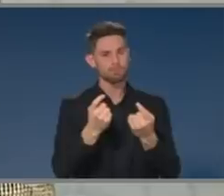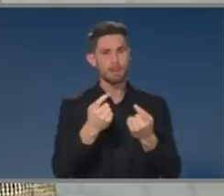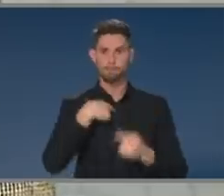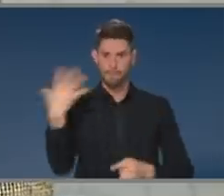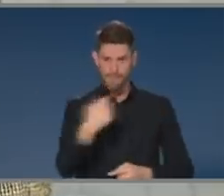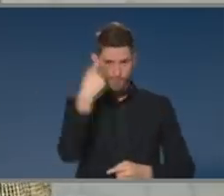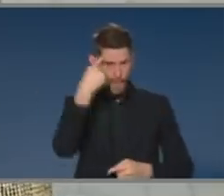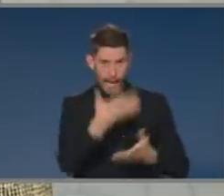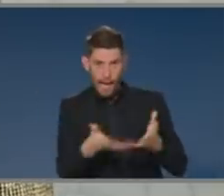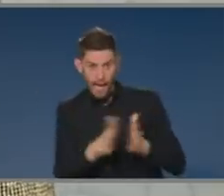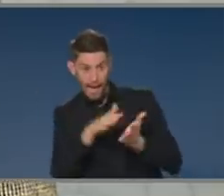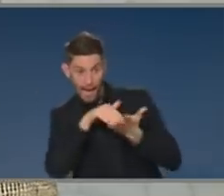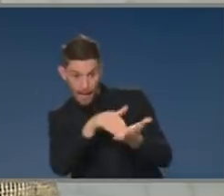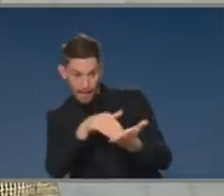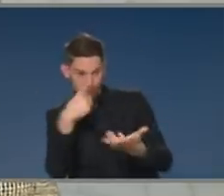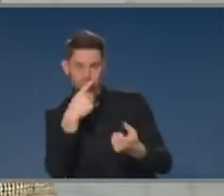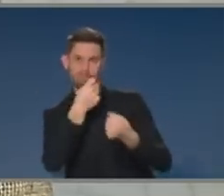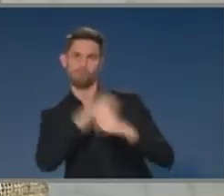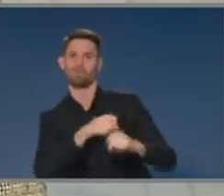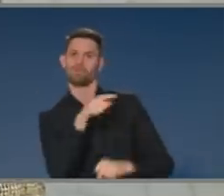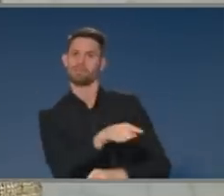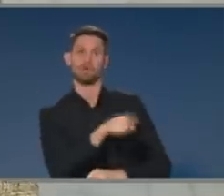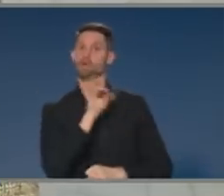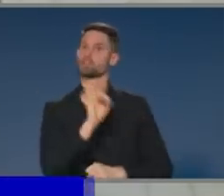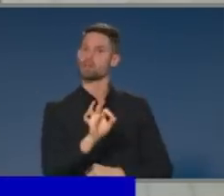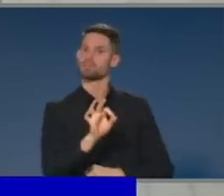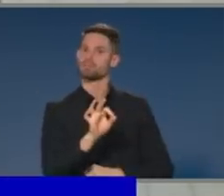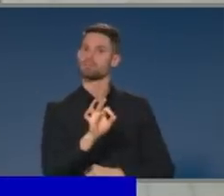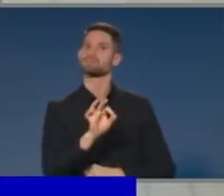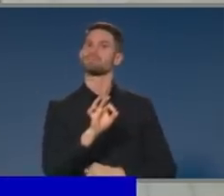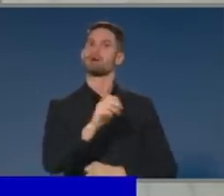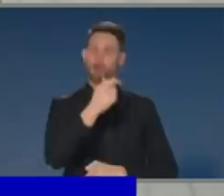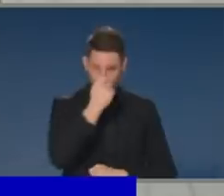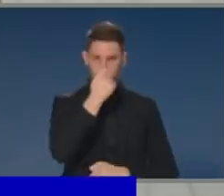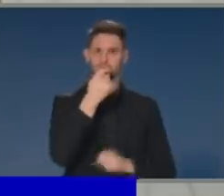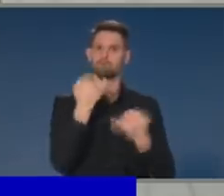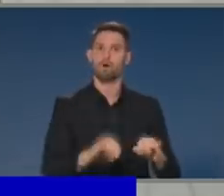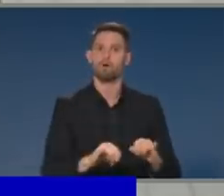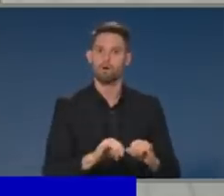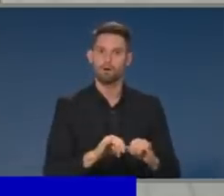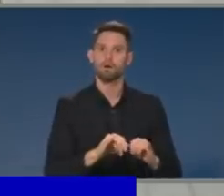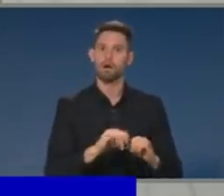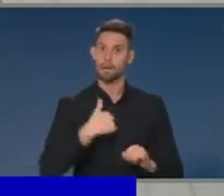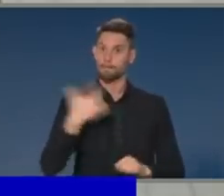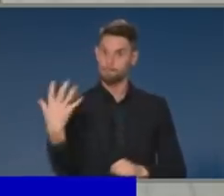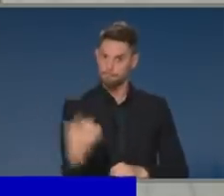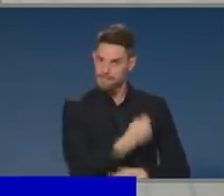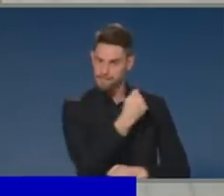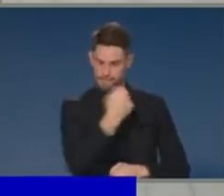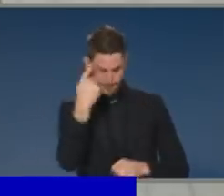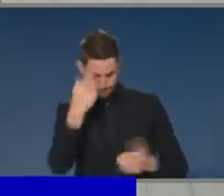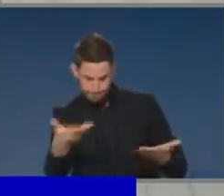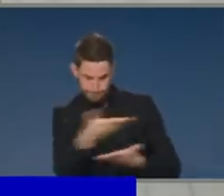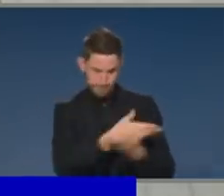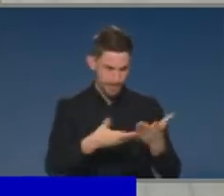do to ensure it doesn't happen. So was it an issue? Absolutely it's an issue. It's an issue every conversation